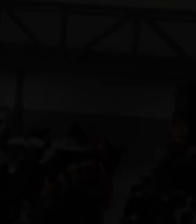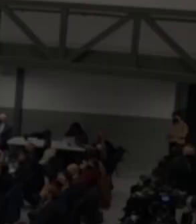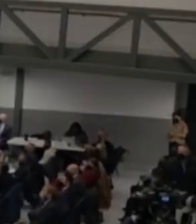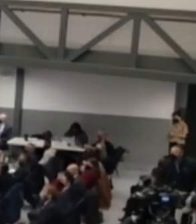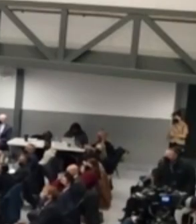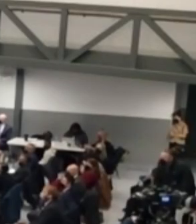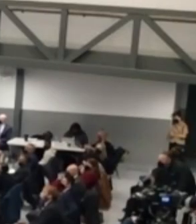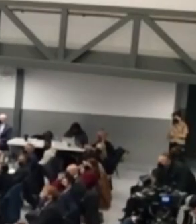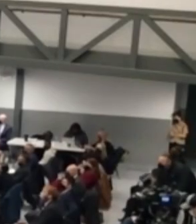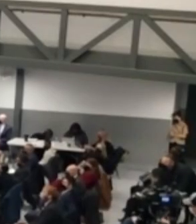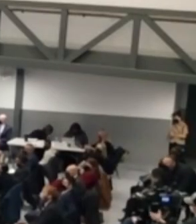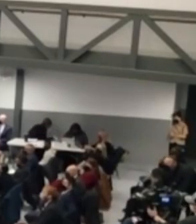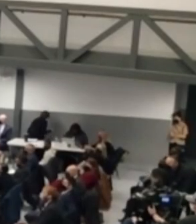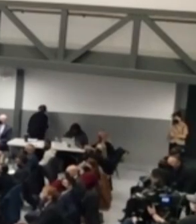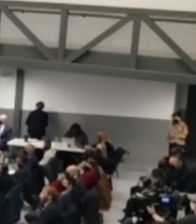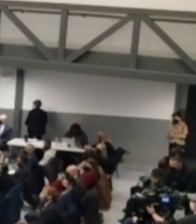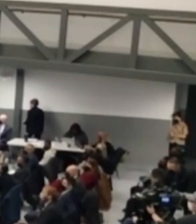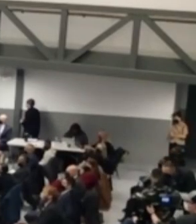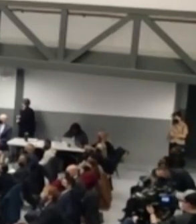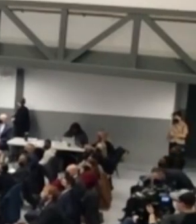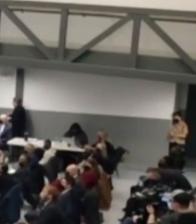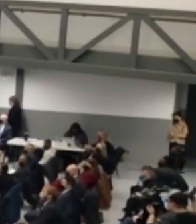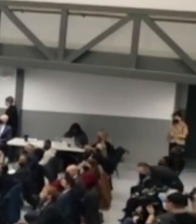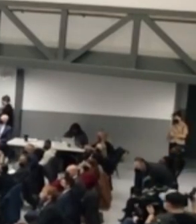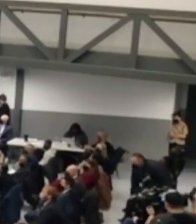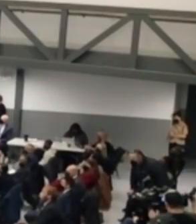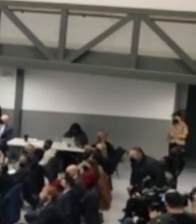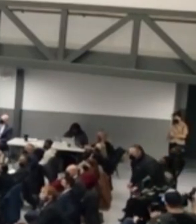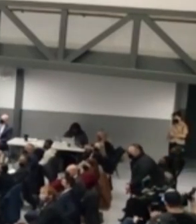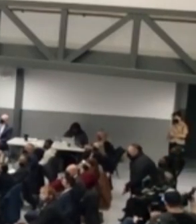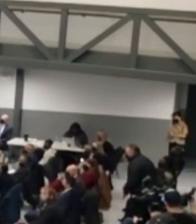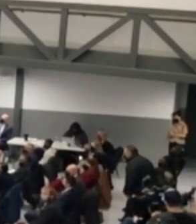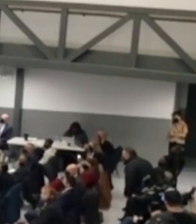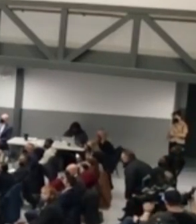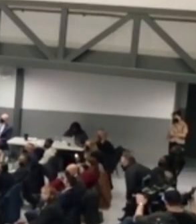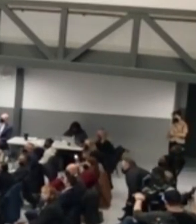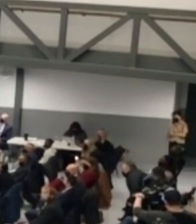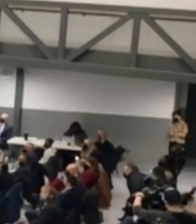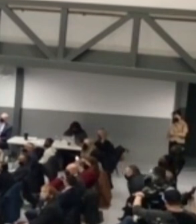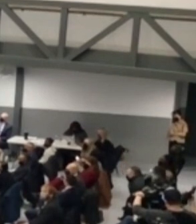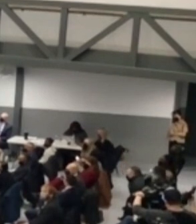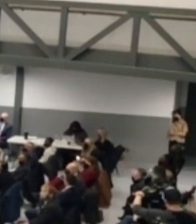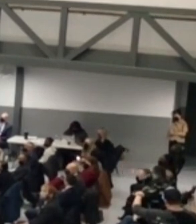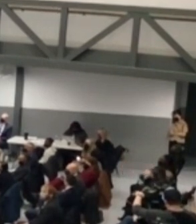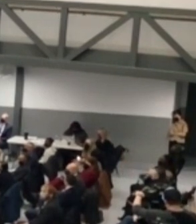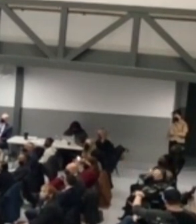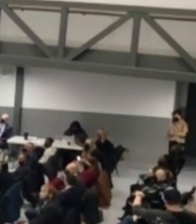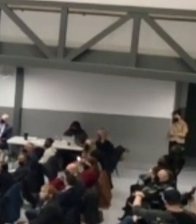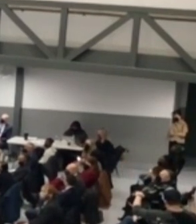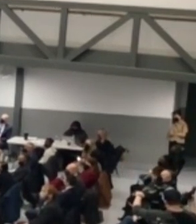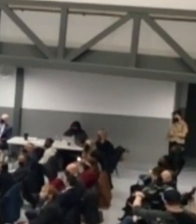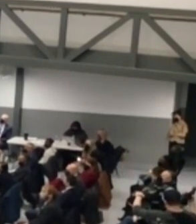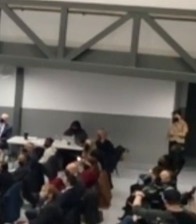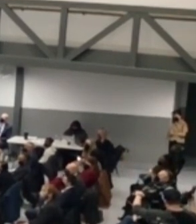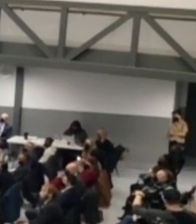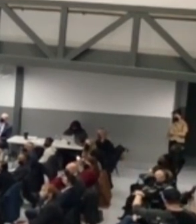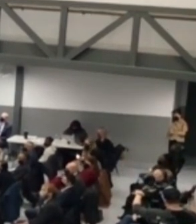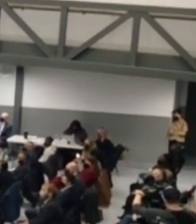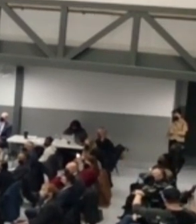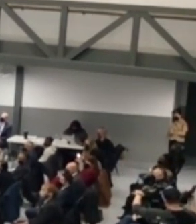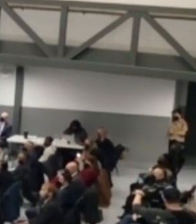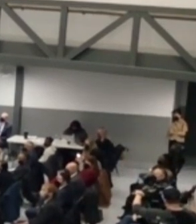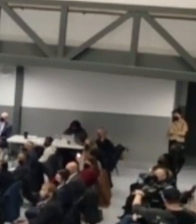So welcome. You are sitting in the only U.S.-owned 5G manufacturing